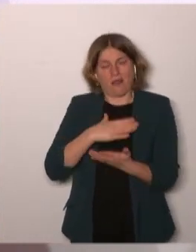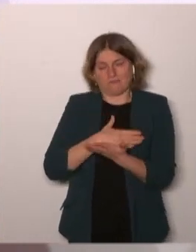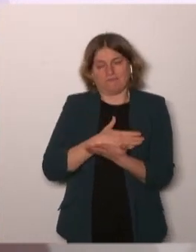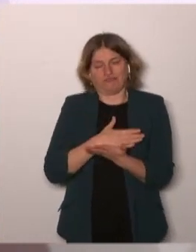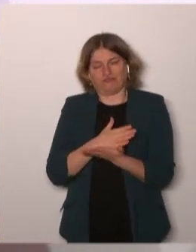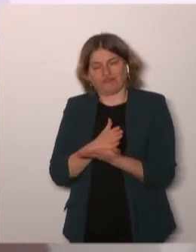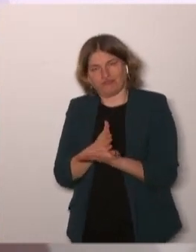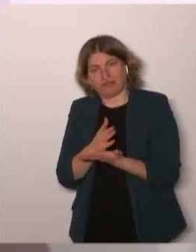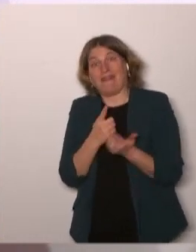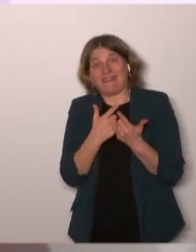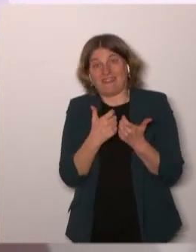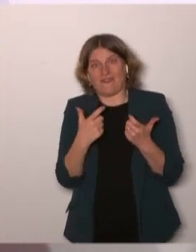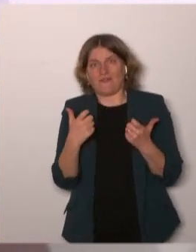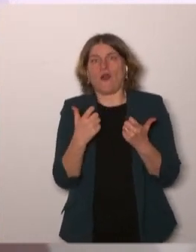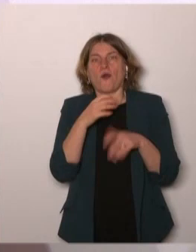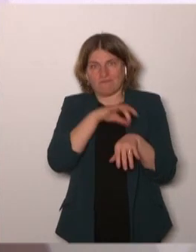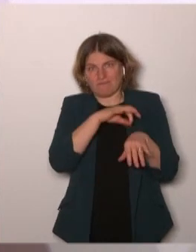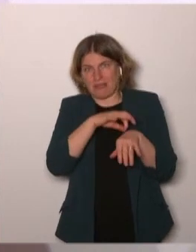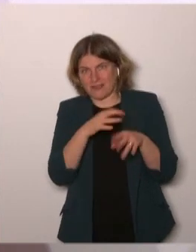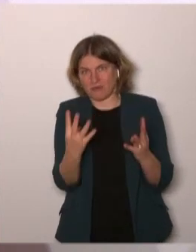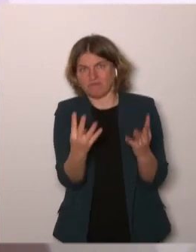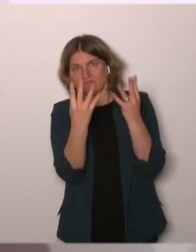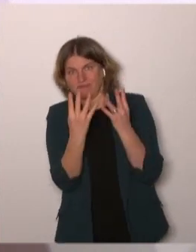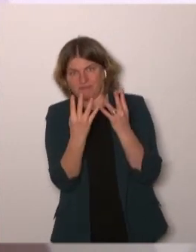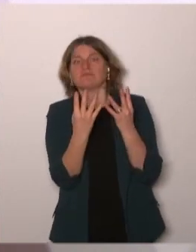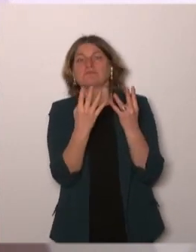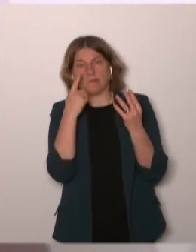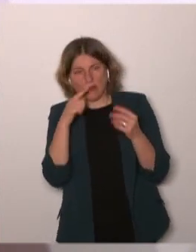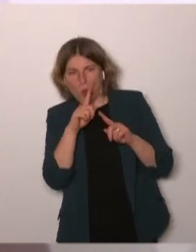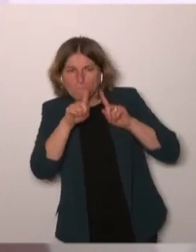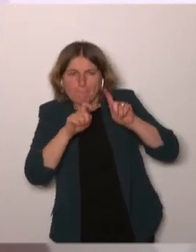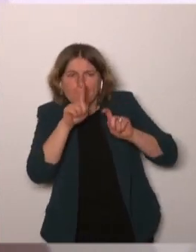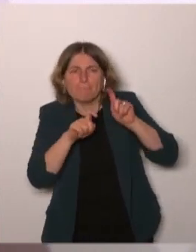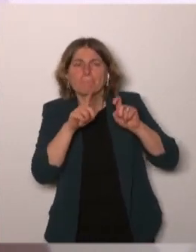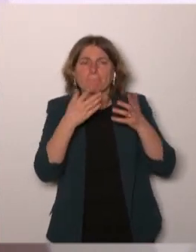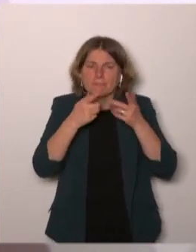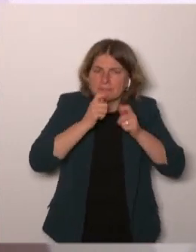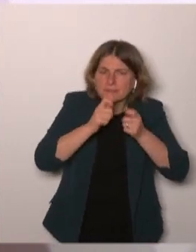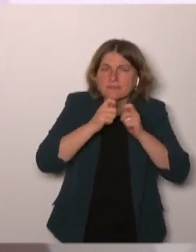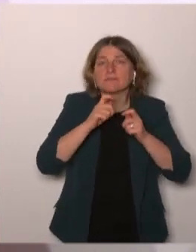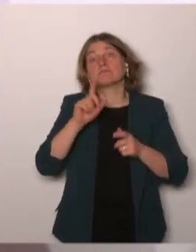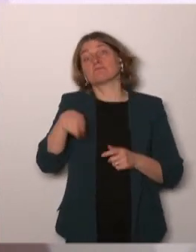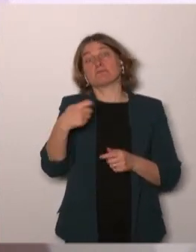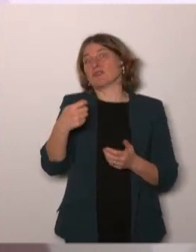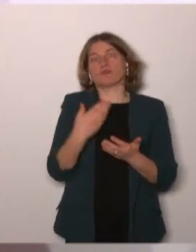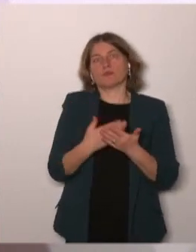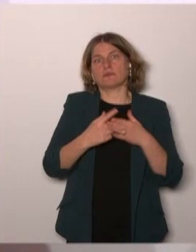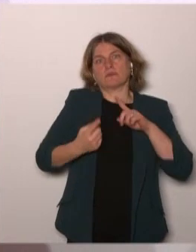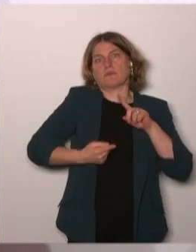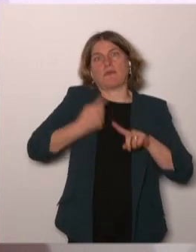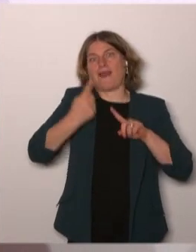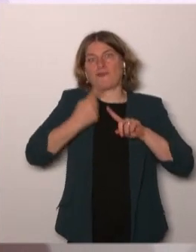these are discussions we discuss with them and of course that's very important that they are